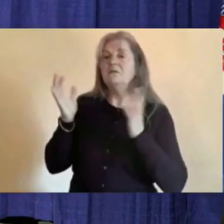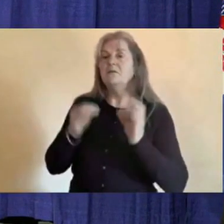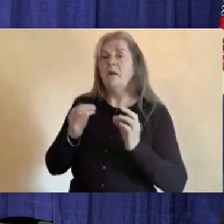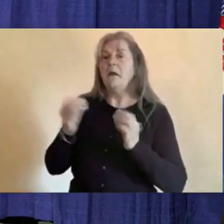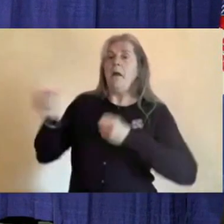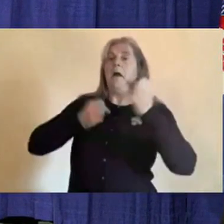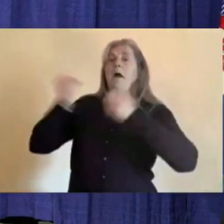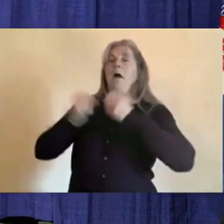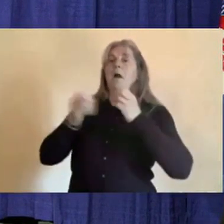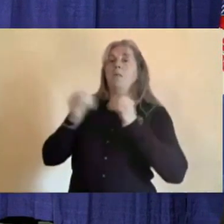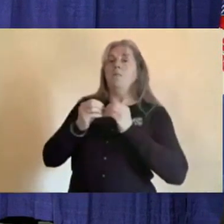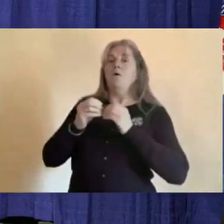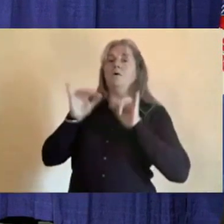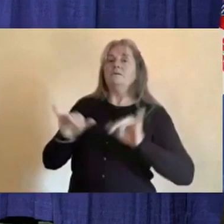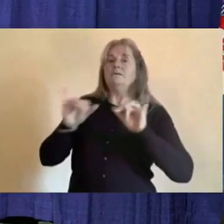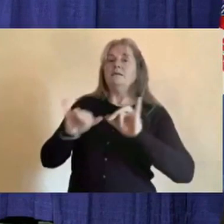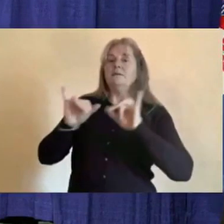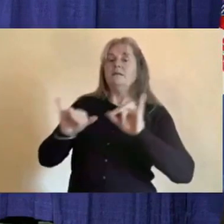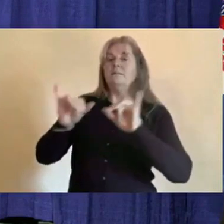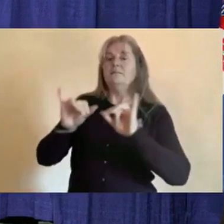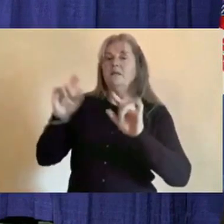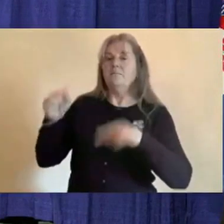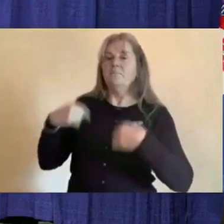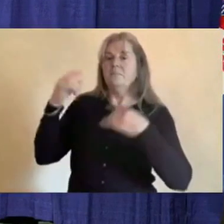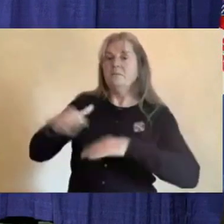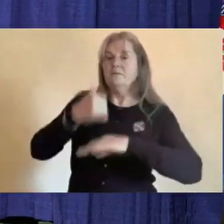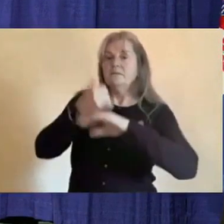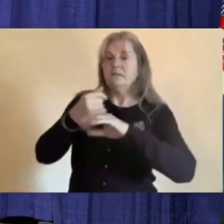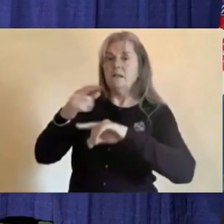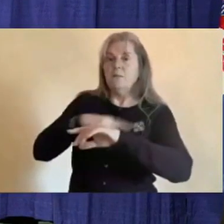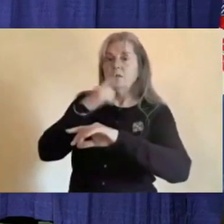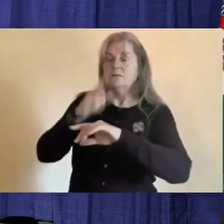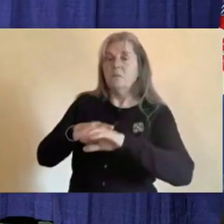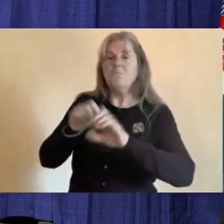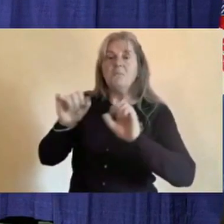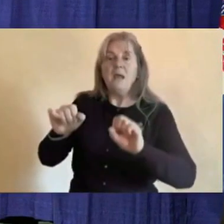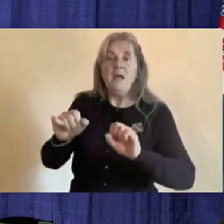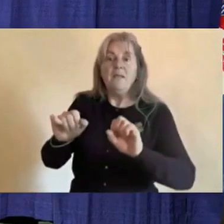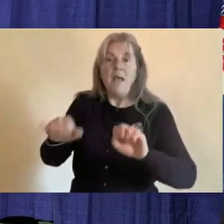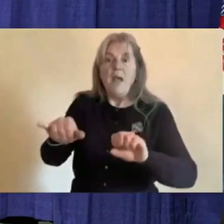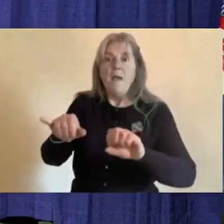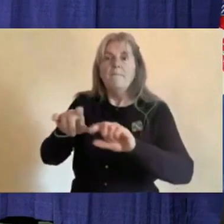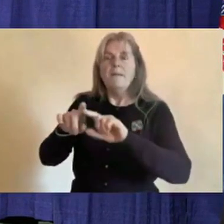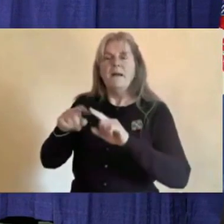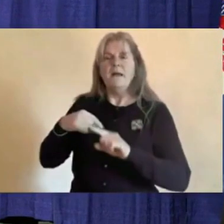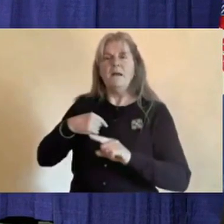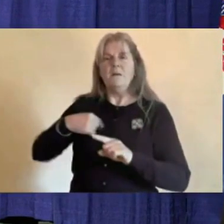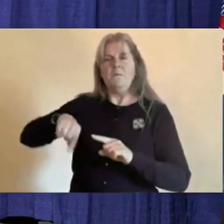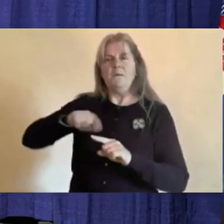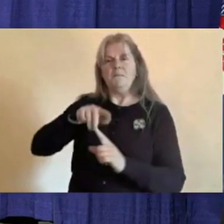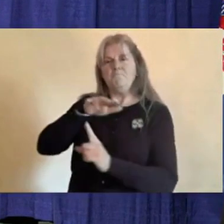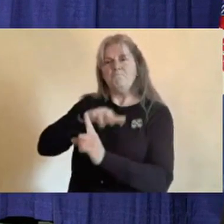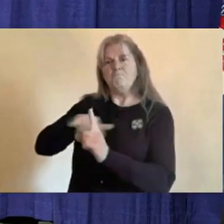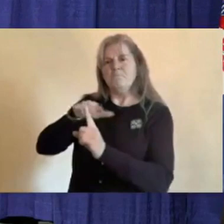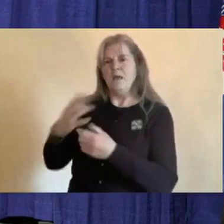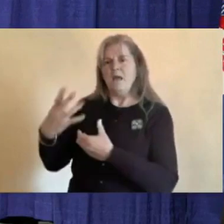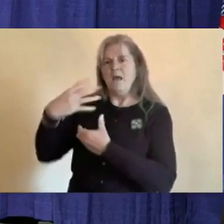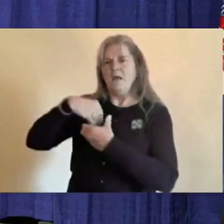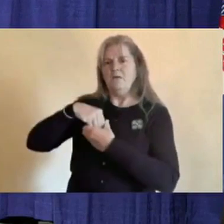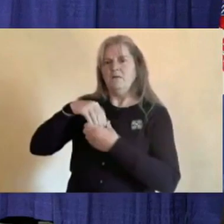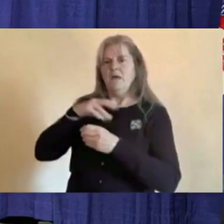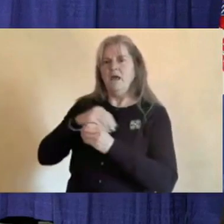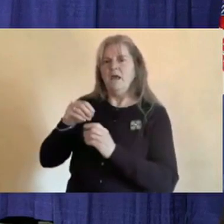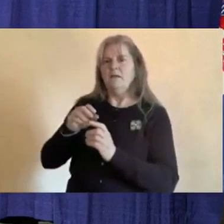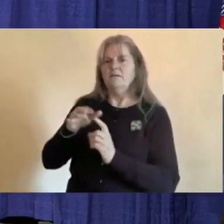the same process that has been in place for a long time. What we know about inclusive and special education is it is